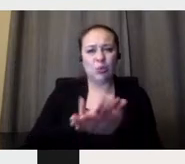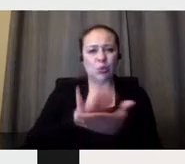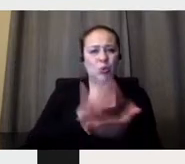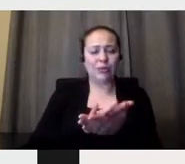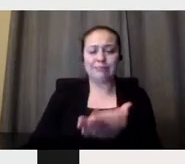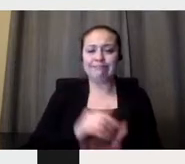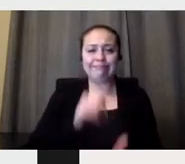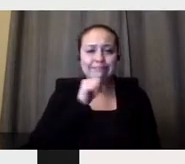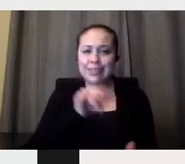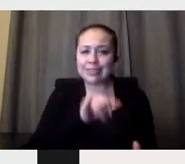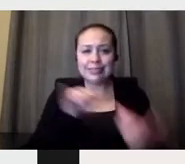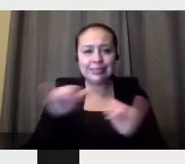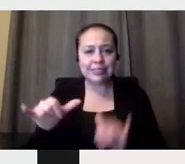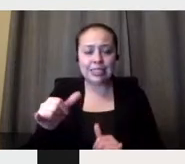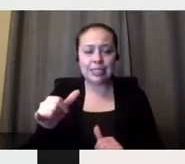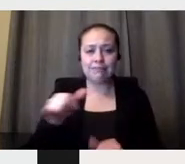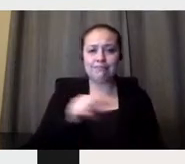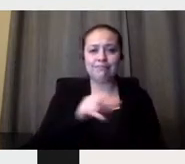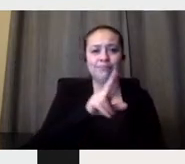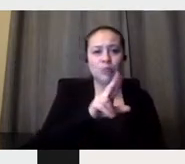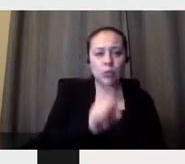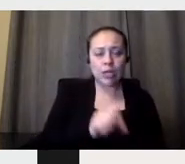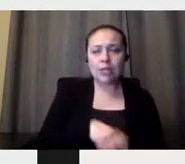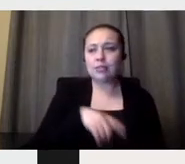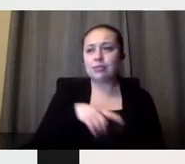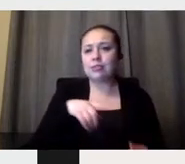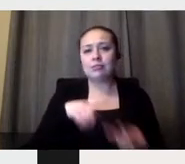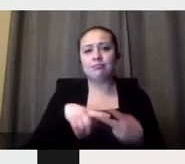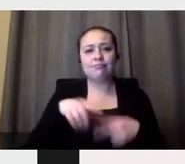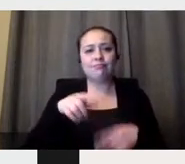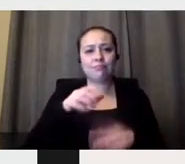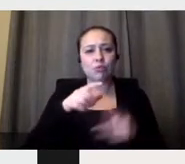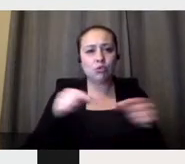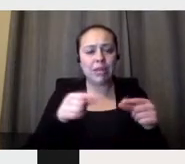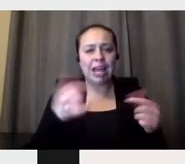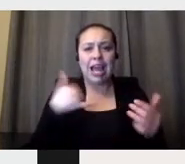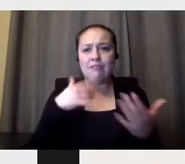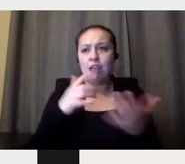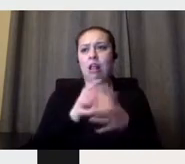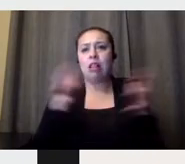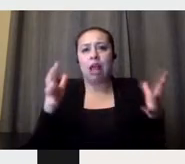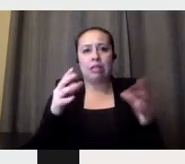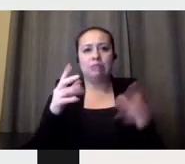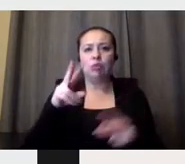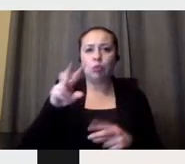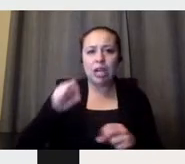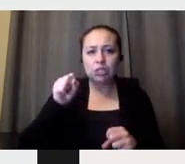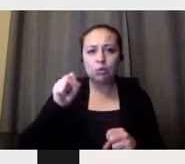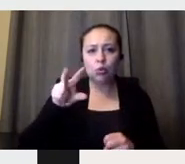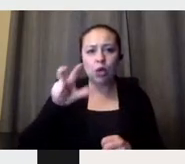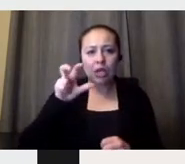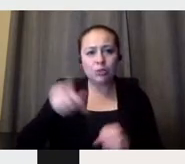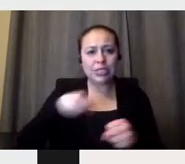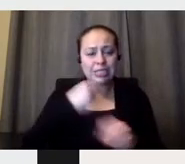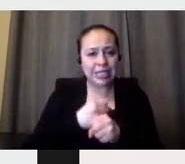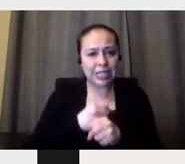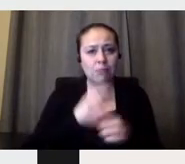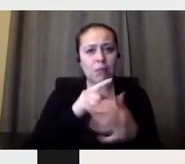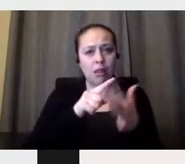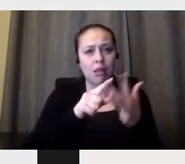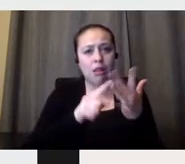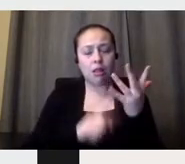having letterpress printing at their place. The letterpress here in Uruguay arrived in